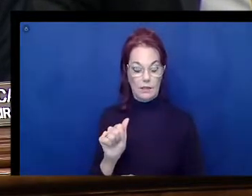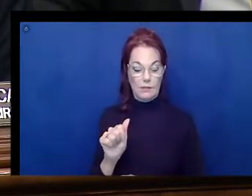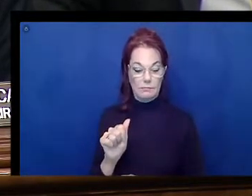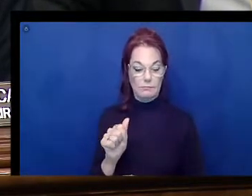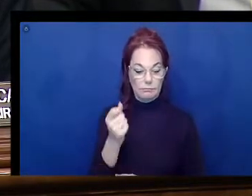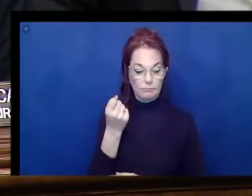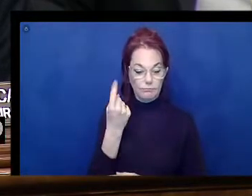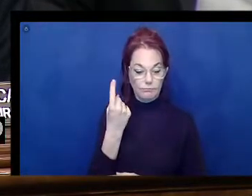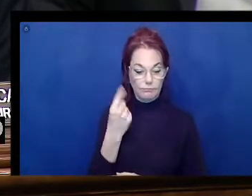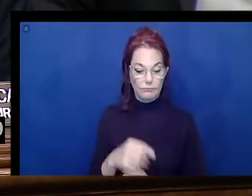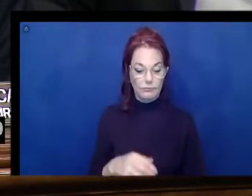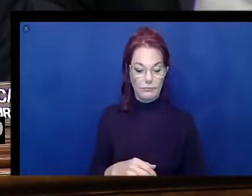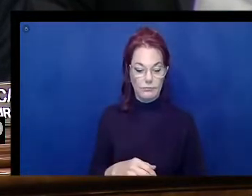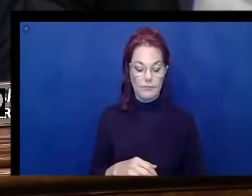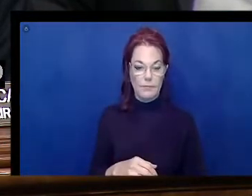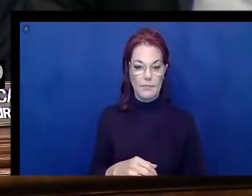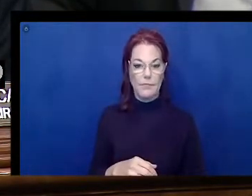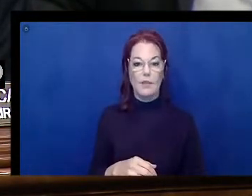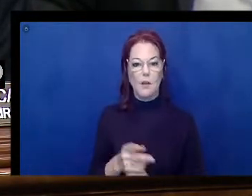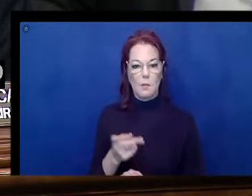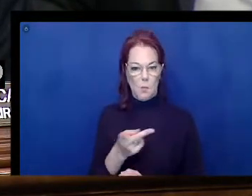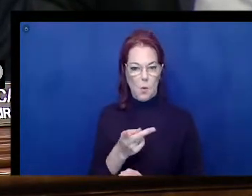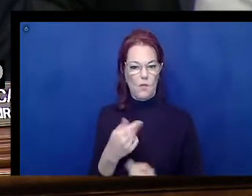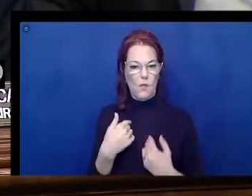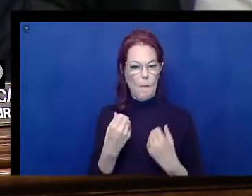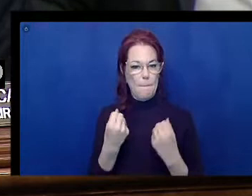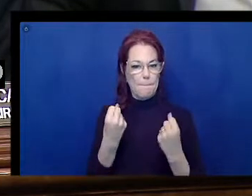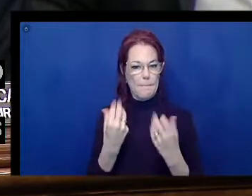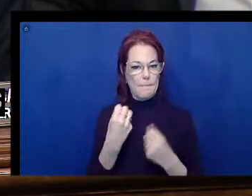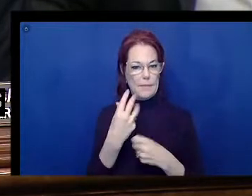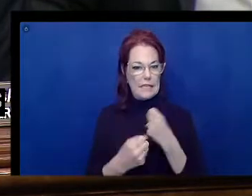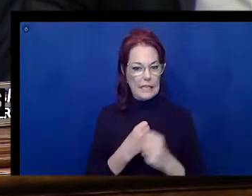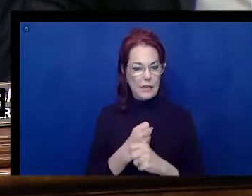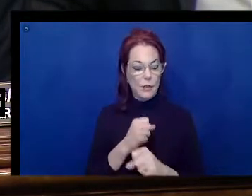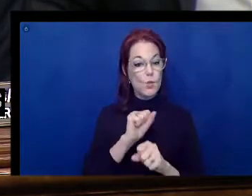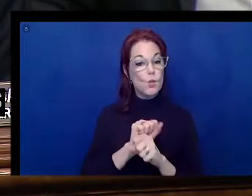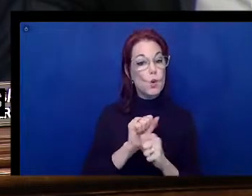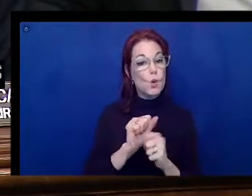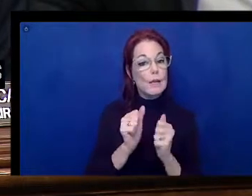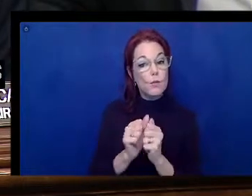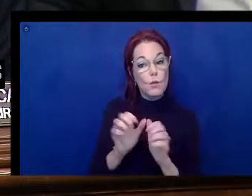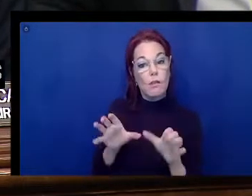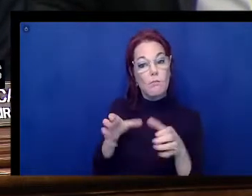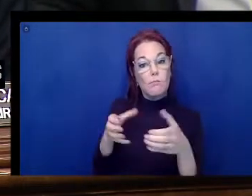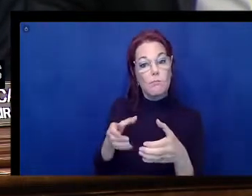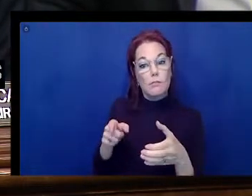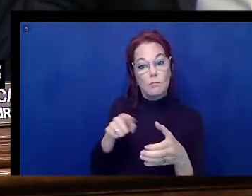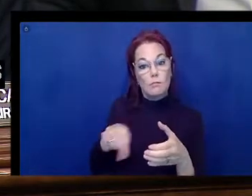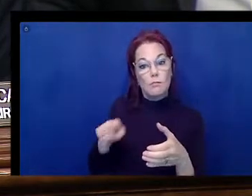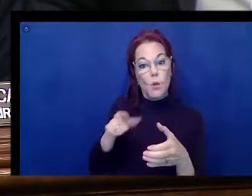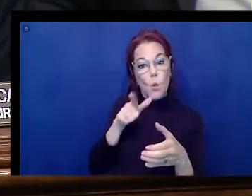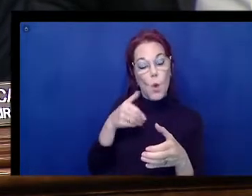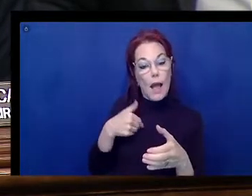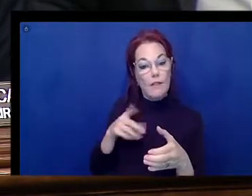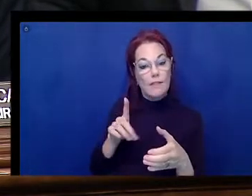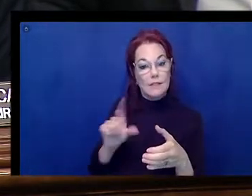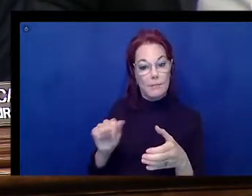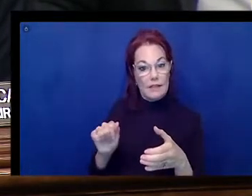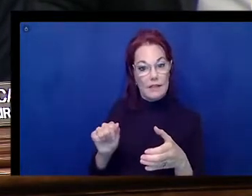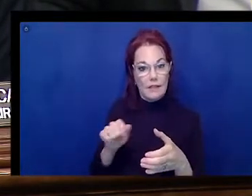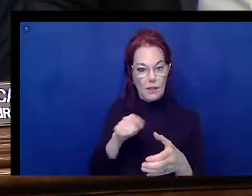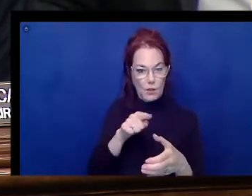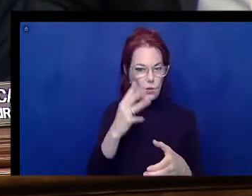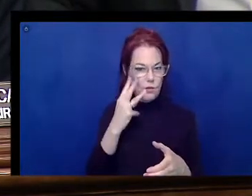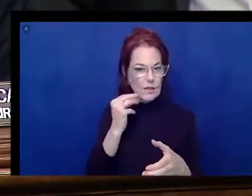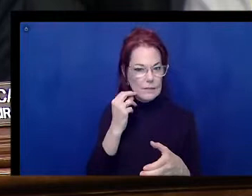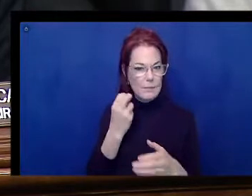You've also both had decades of experience working with people with disabilities. You've seen both ends of it. Hearing from those who have